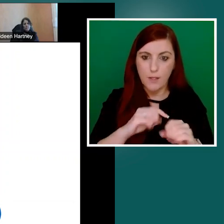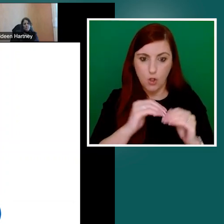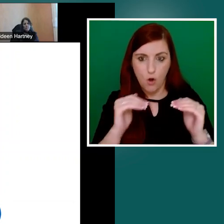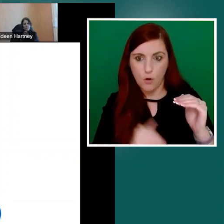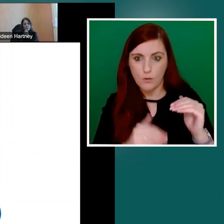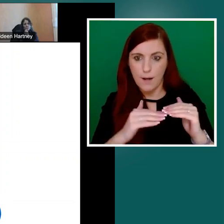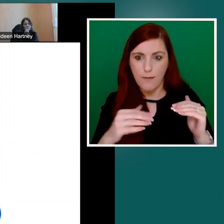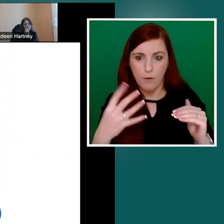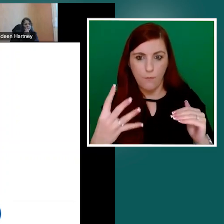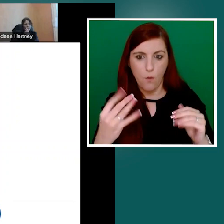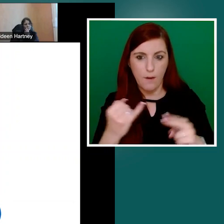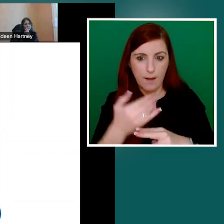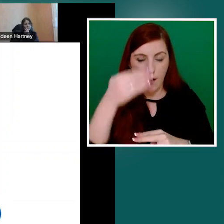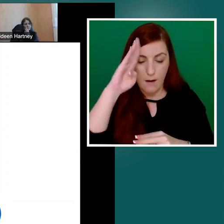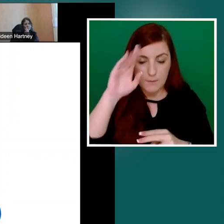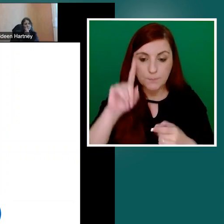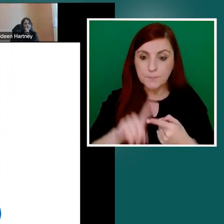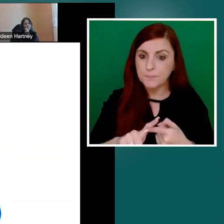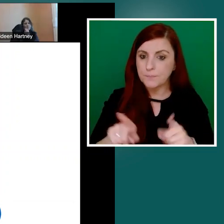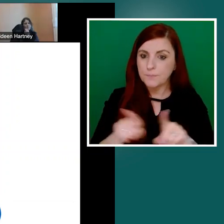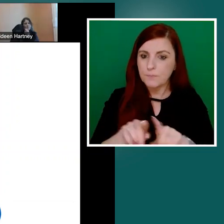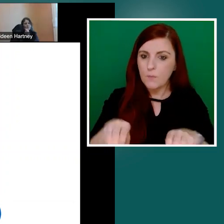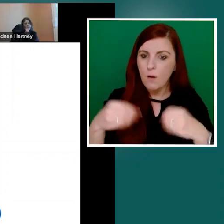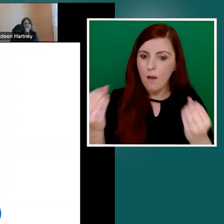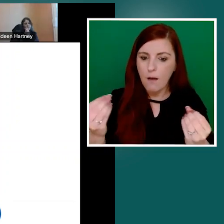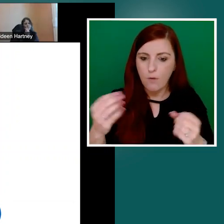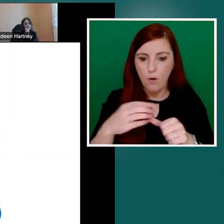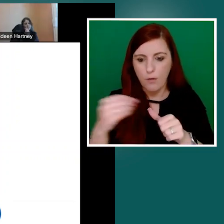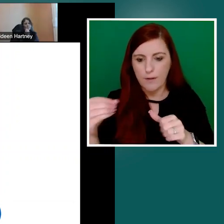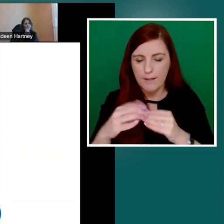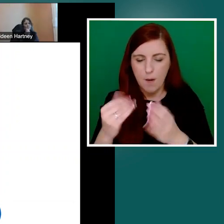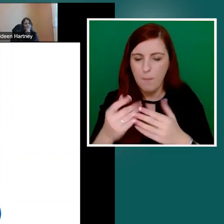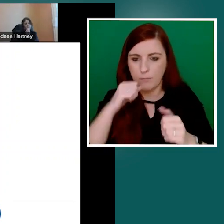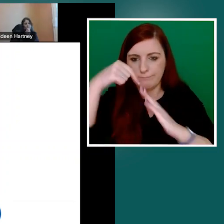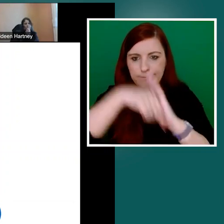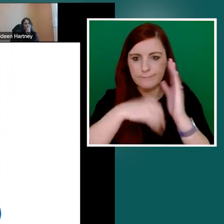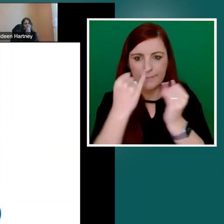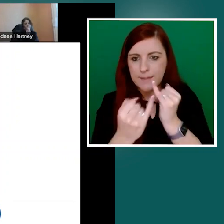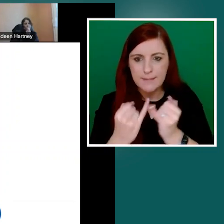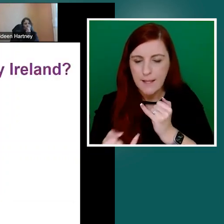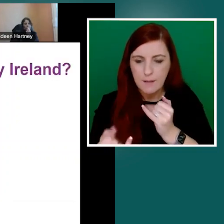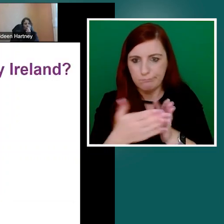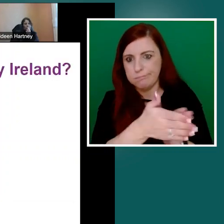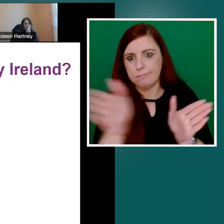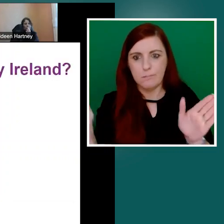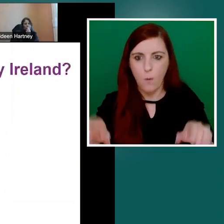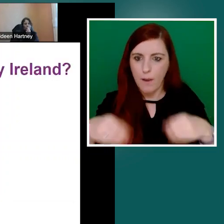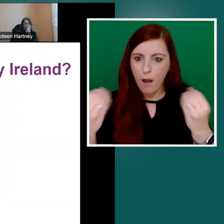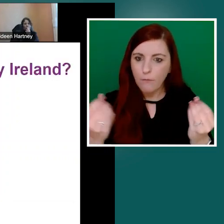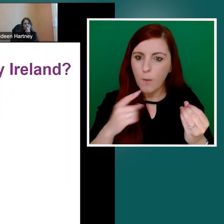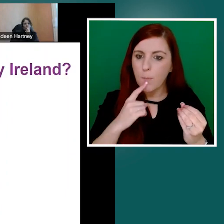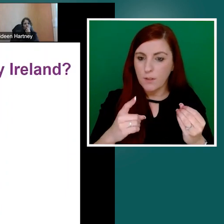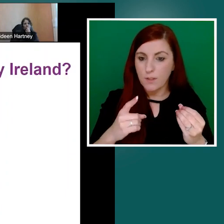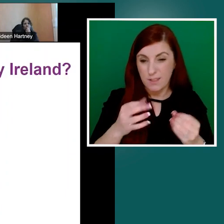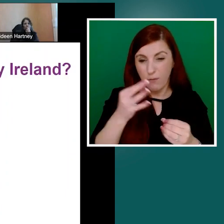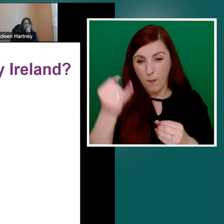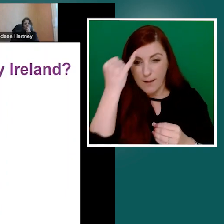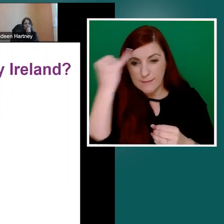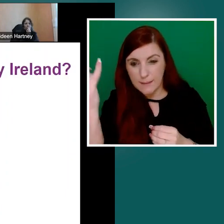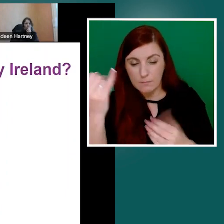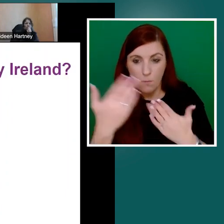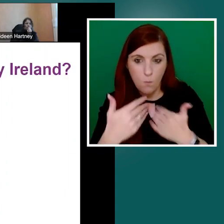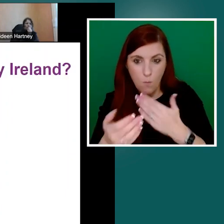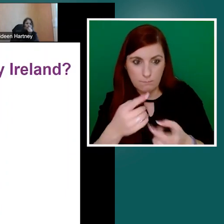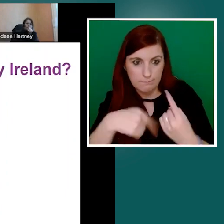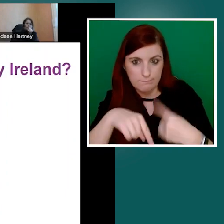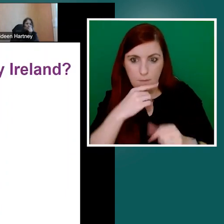the huge extent of what we do, but that just gives you a flavor of our activities. So now I would just like to kind of zone in on the really